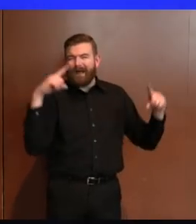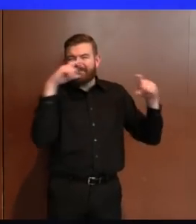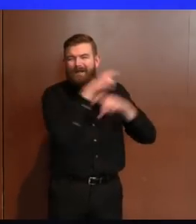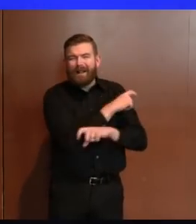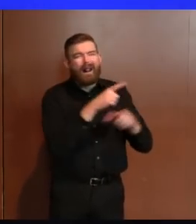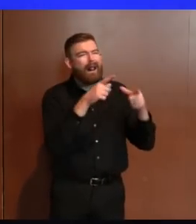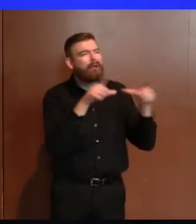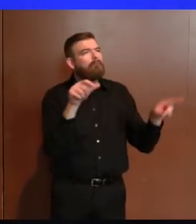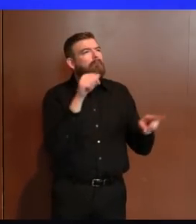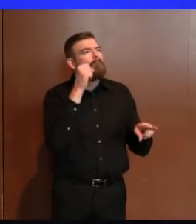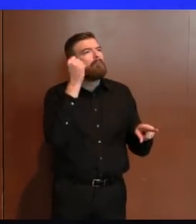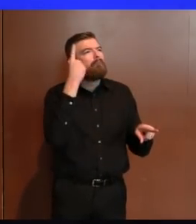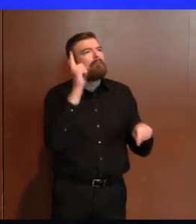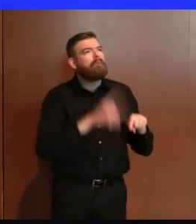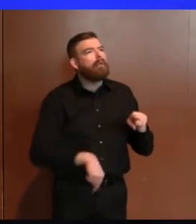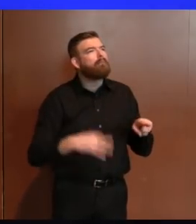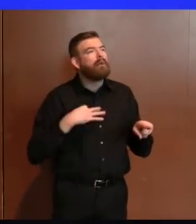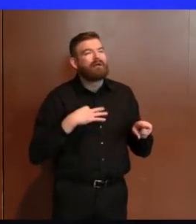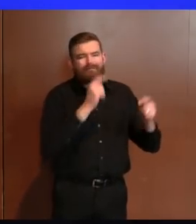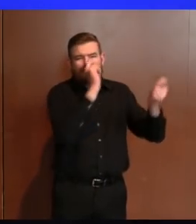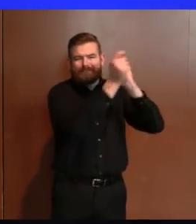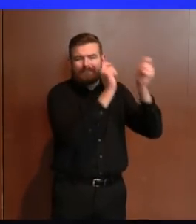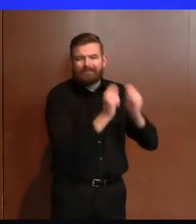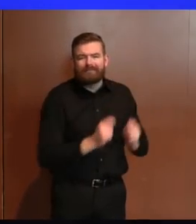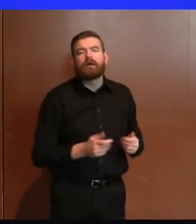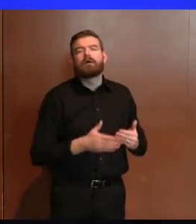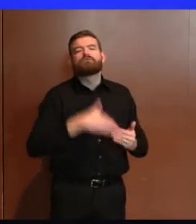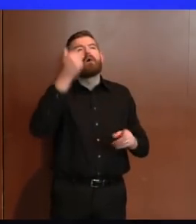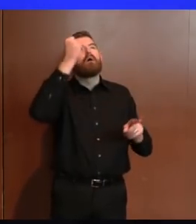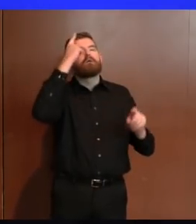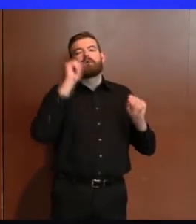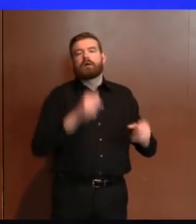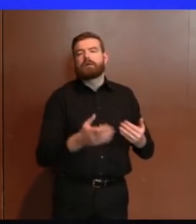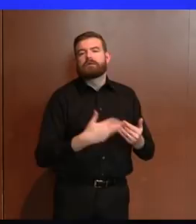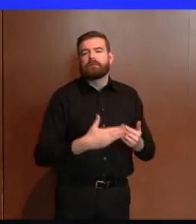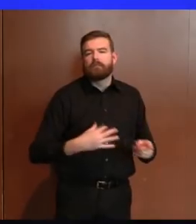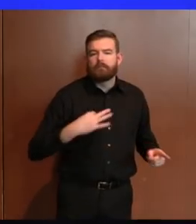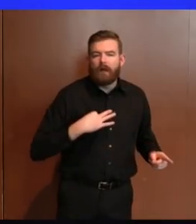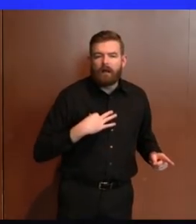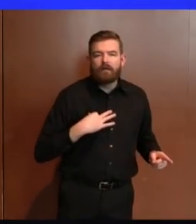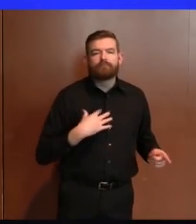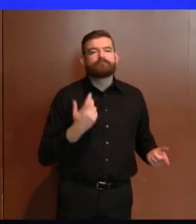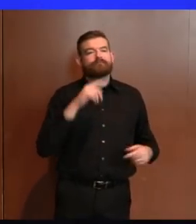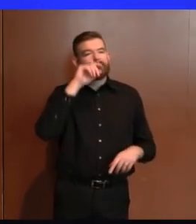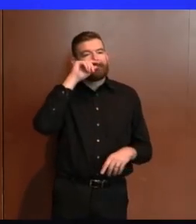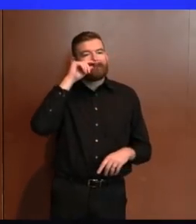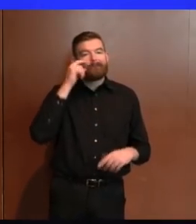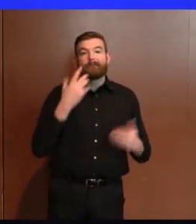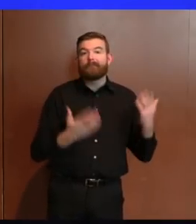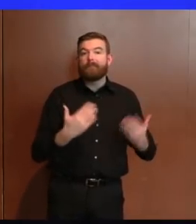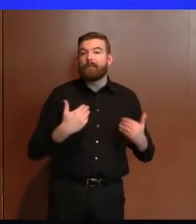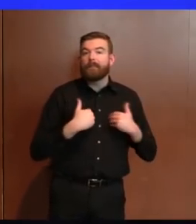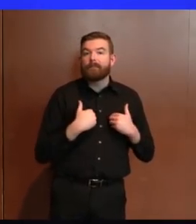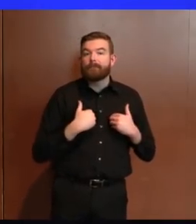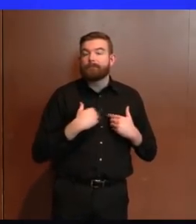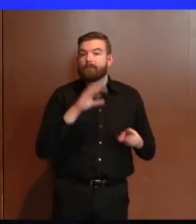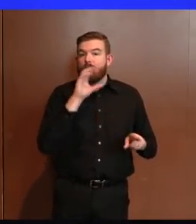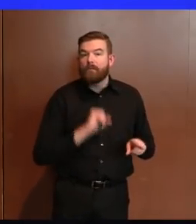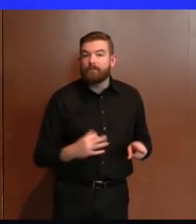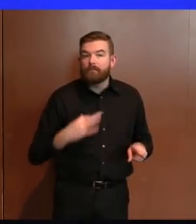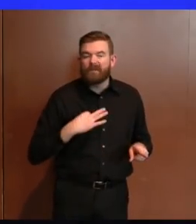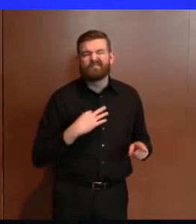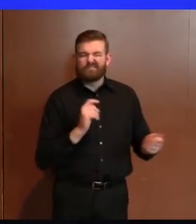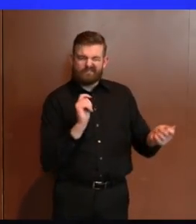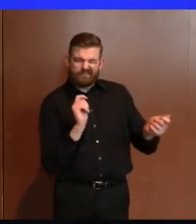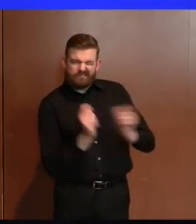We know this is new for a lot of people, so we're trying to make our clunky, old applications as user-friendly as possible. nj